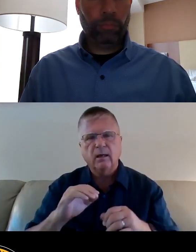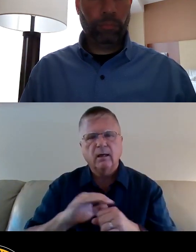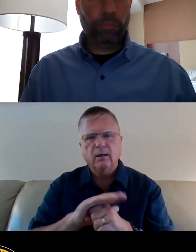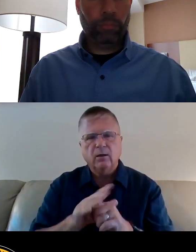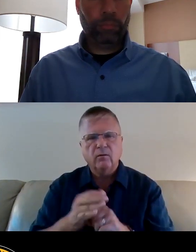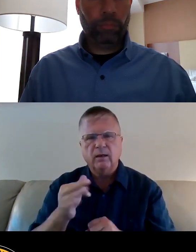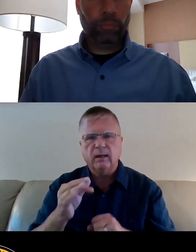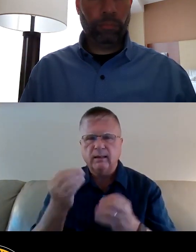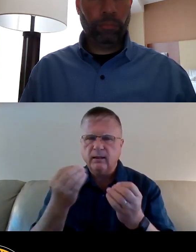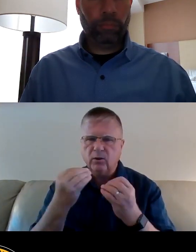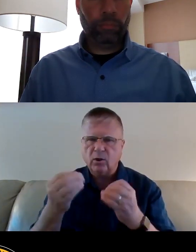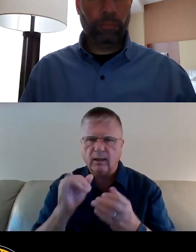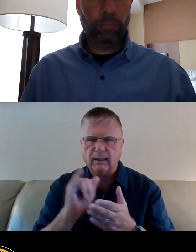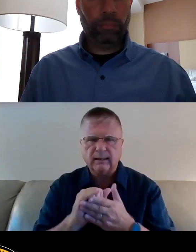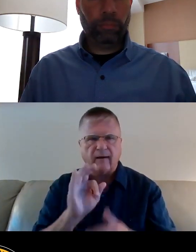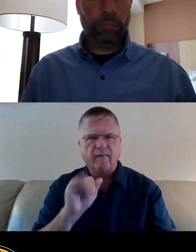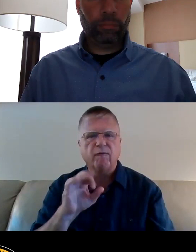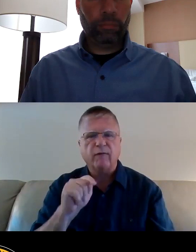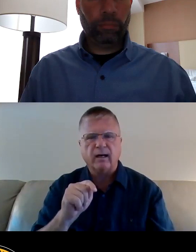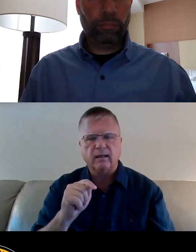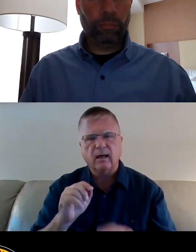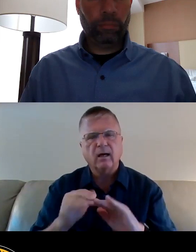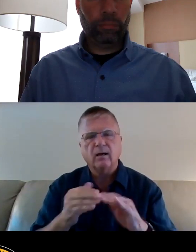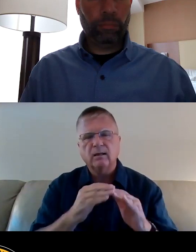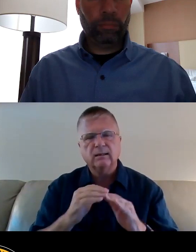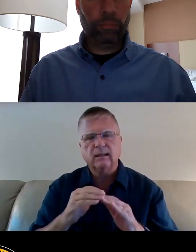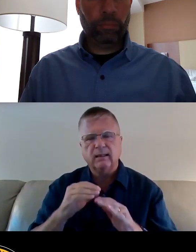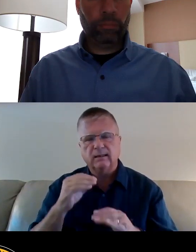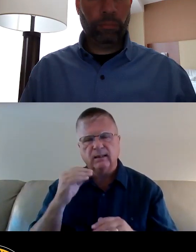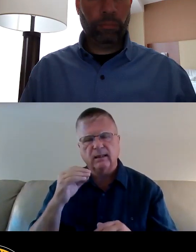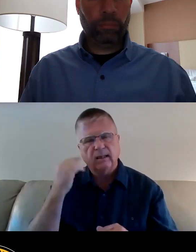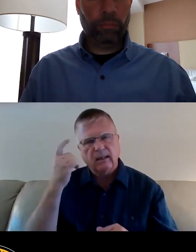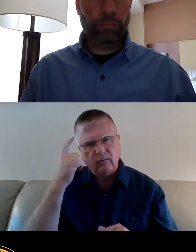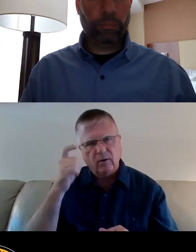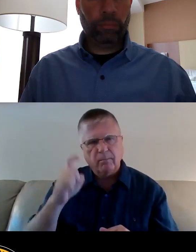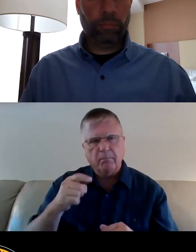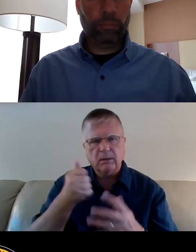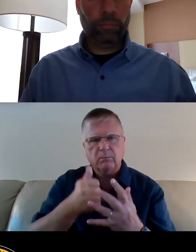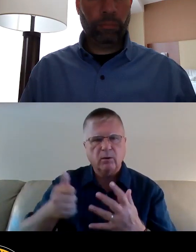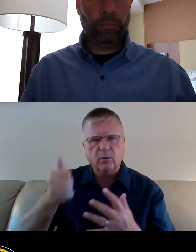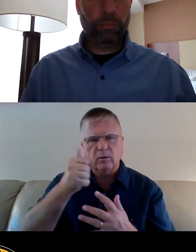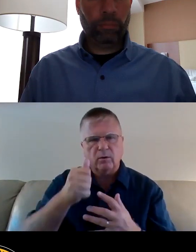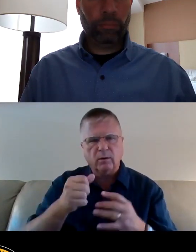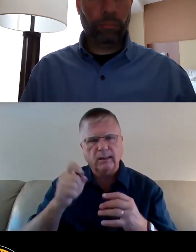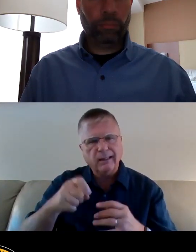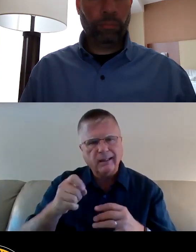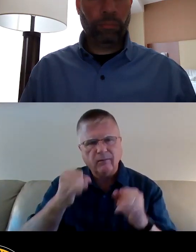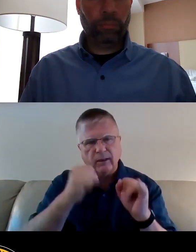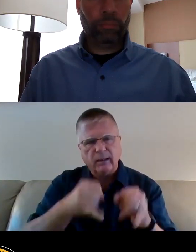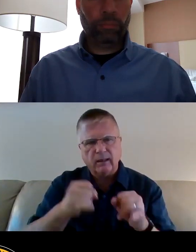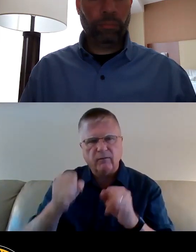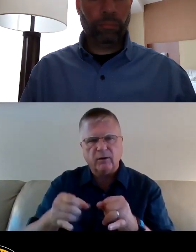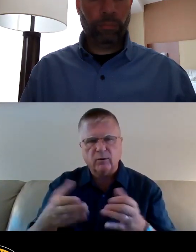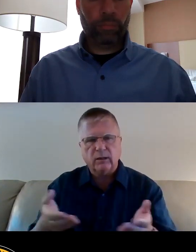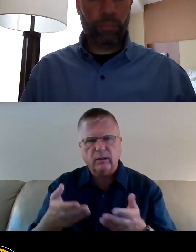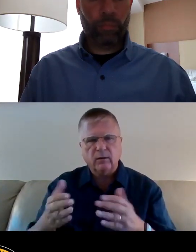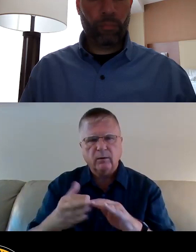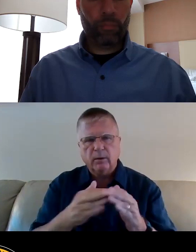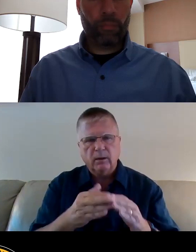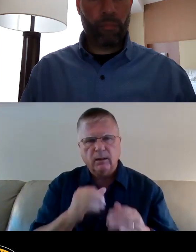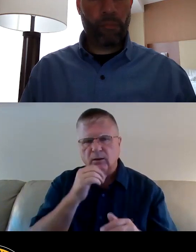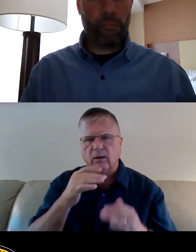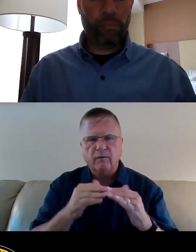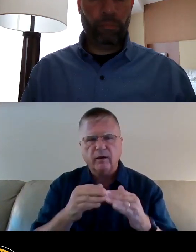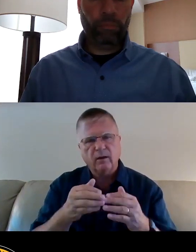city and county governments must prioritize the needs of individuals in communities. It's not fair to wish people good luck